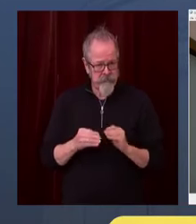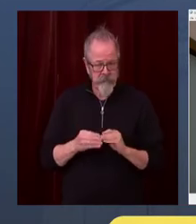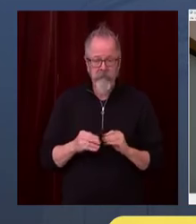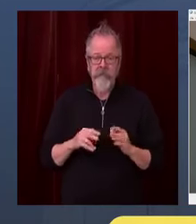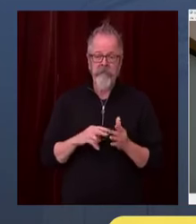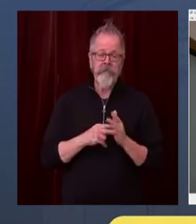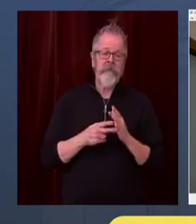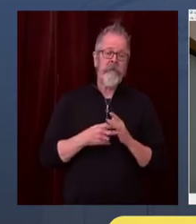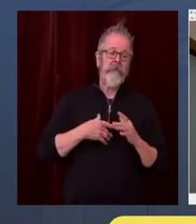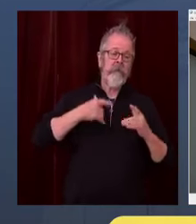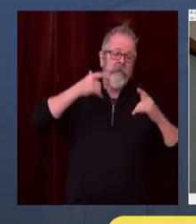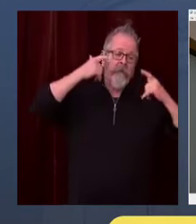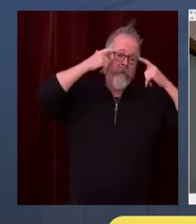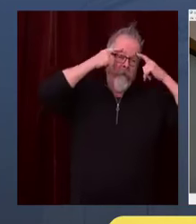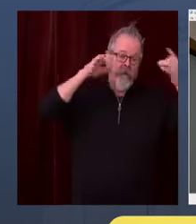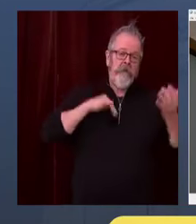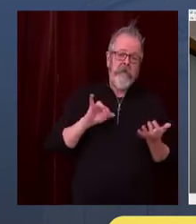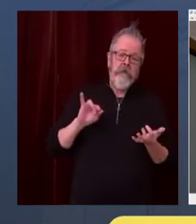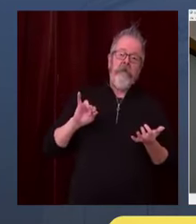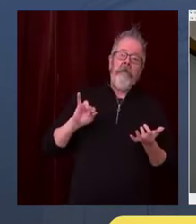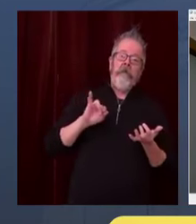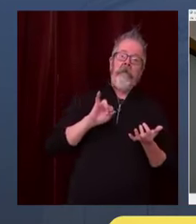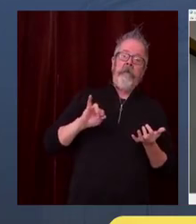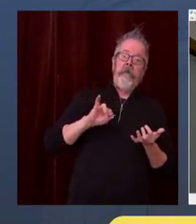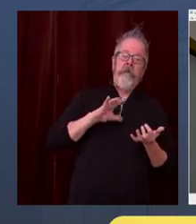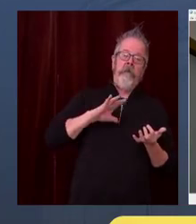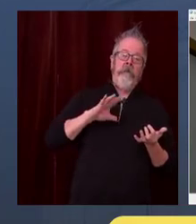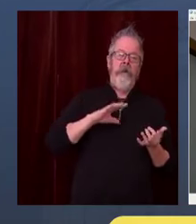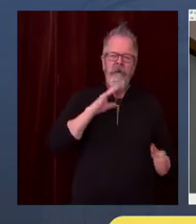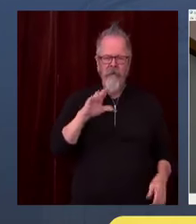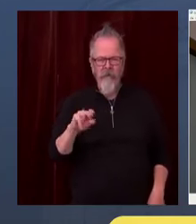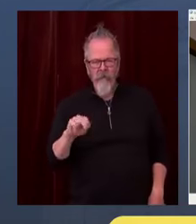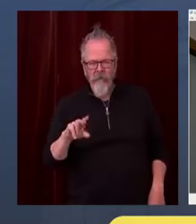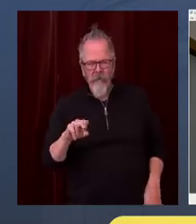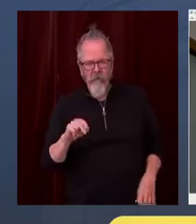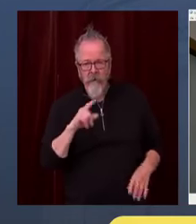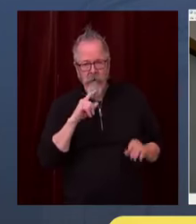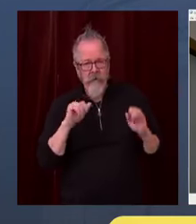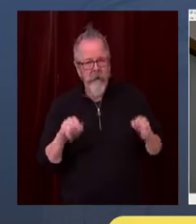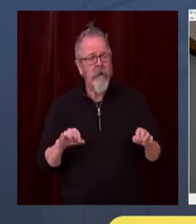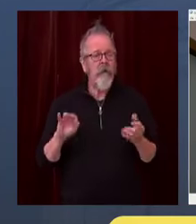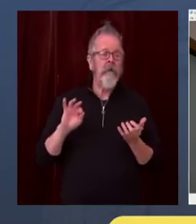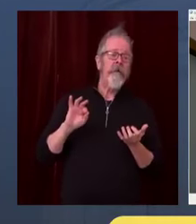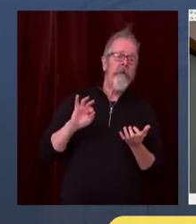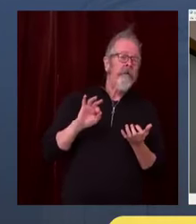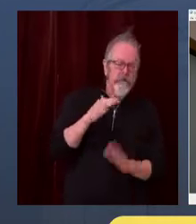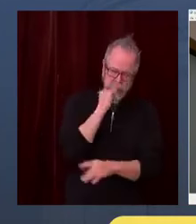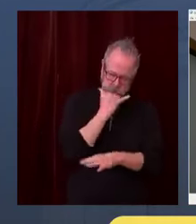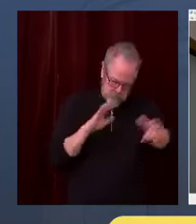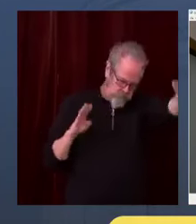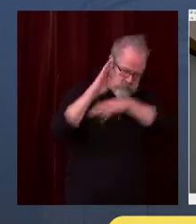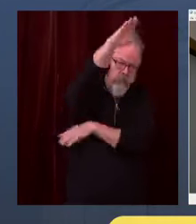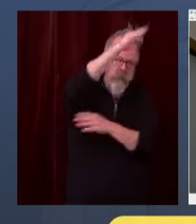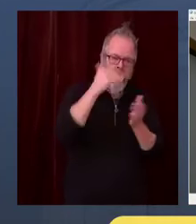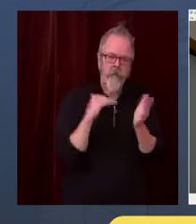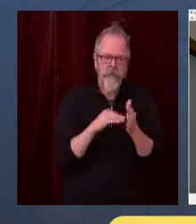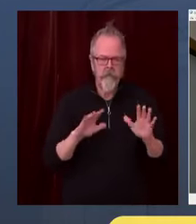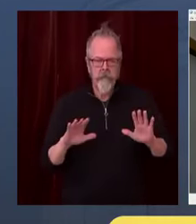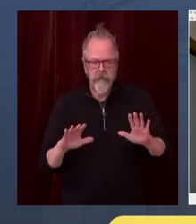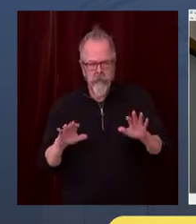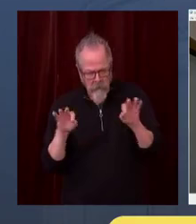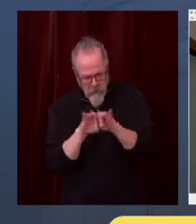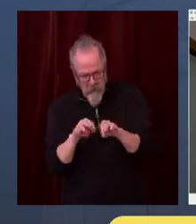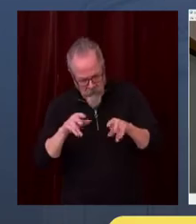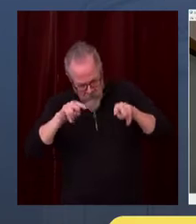Friday. In Washington State, as you mentioned, there's been record levels. And in Puget Sound, every county and city are seeing a rise.